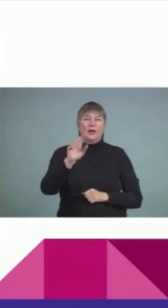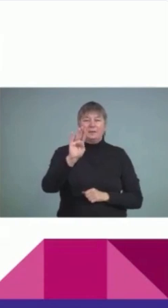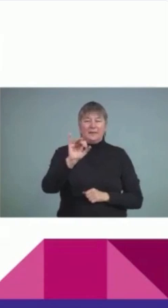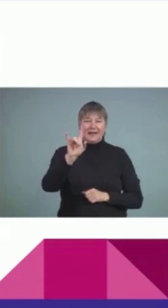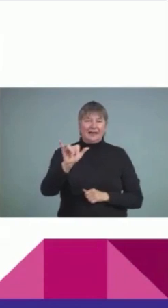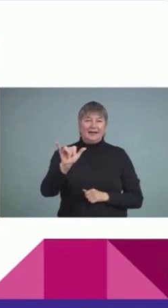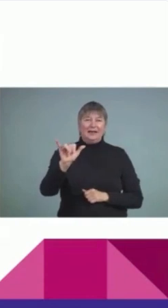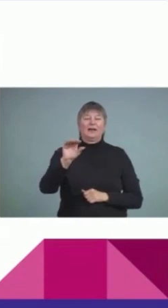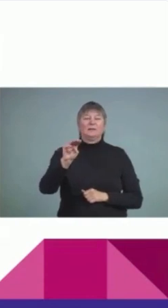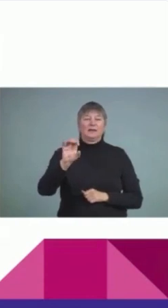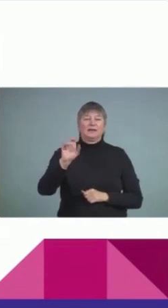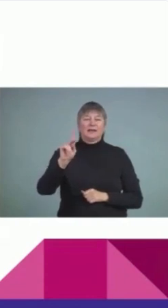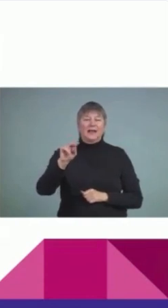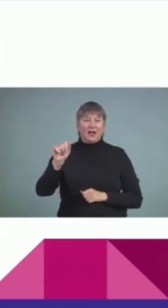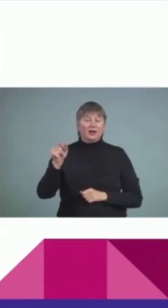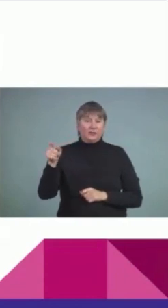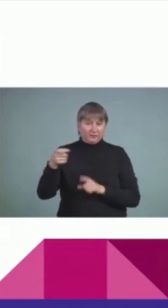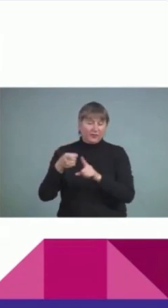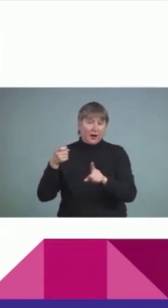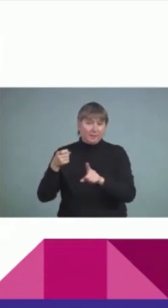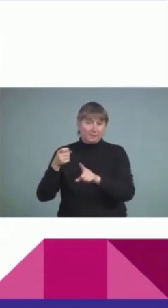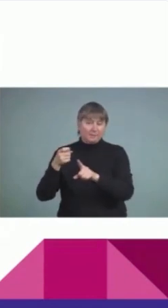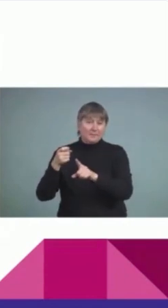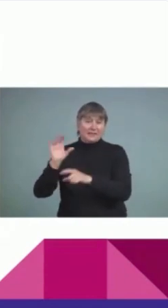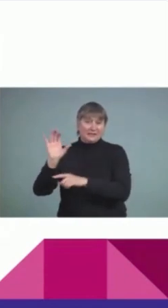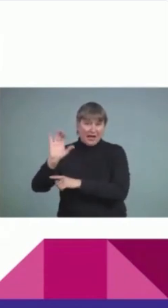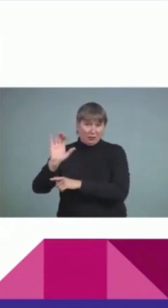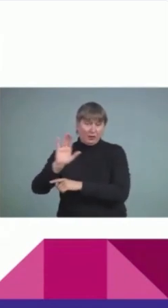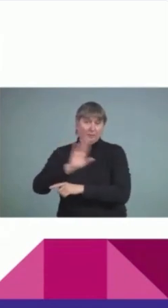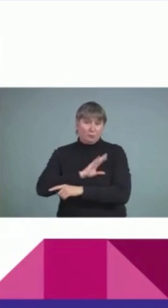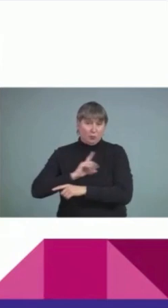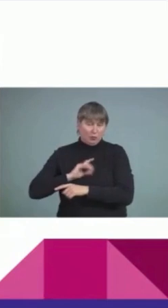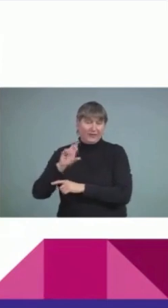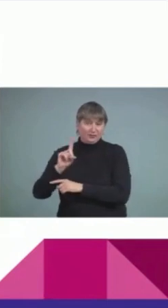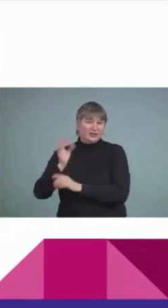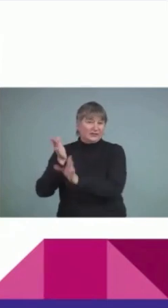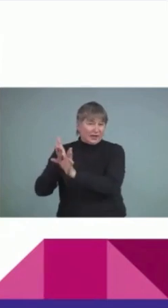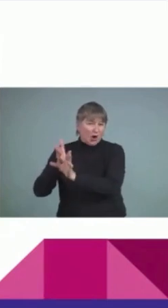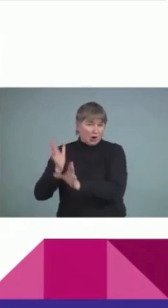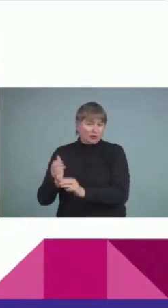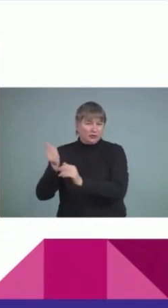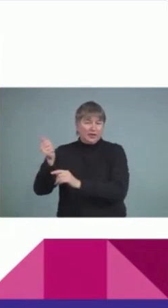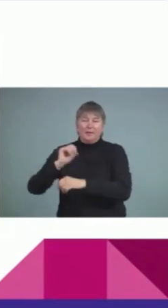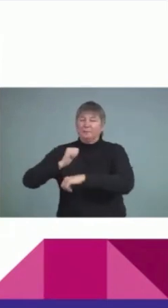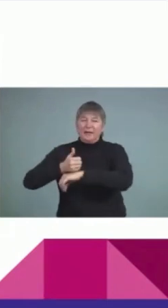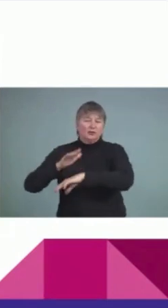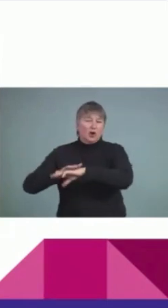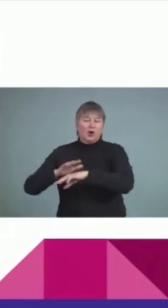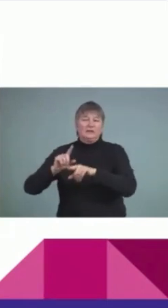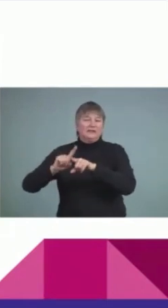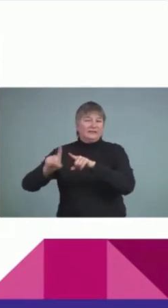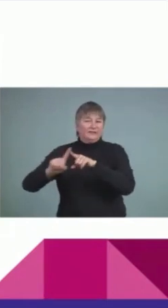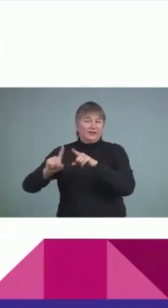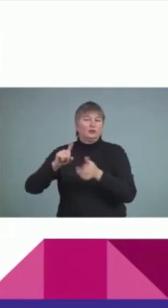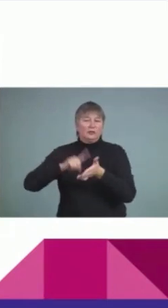Calgary Board of Education and she has done this based on all kinds of research including Dr. Bruce Perry's work on trauma.